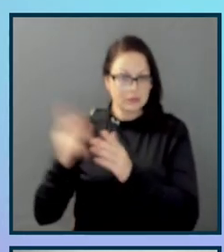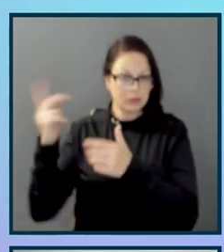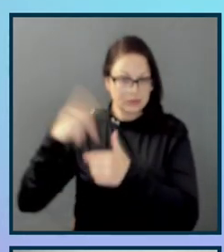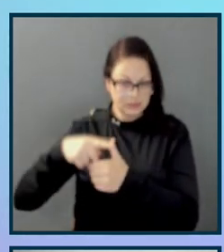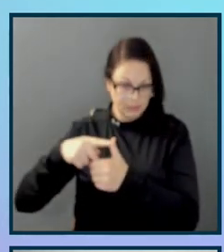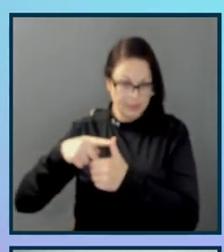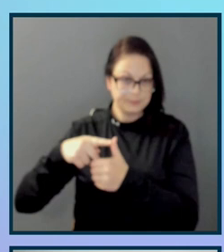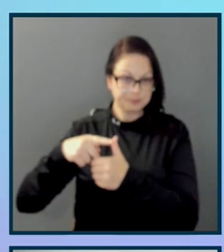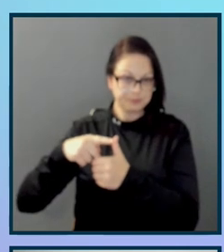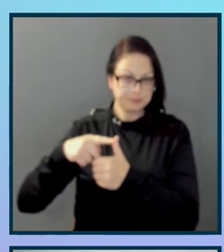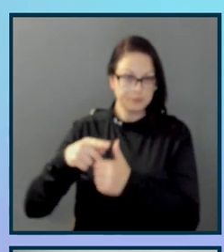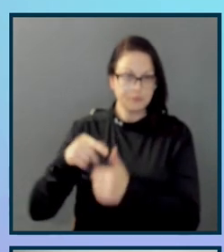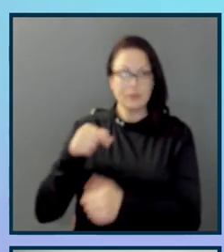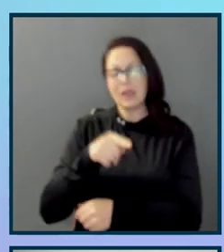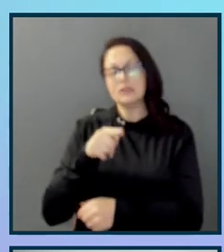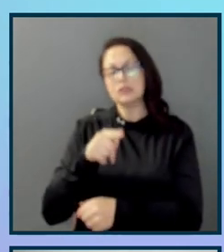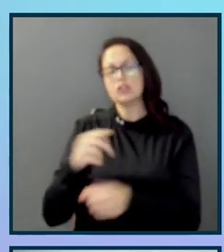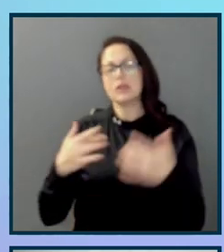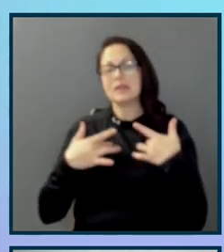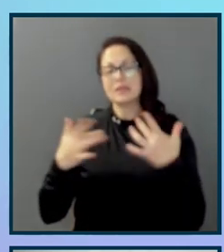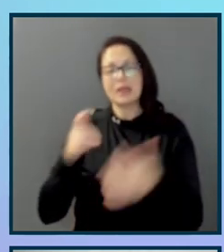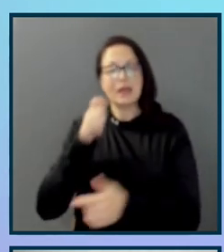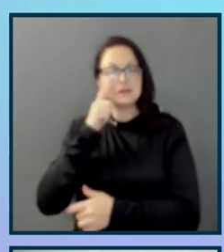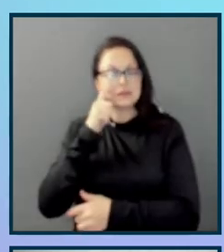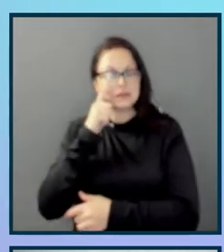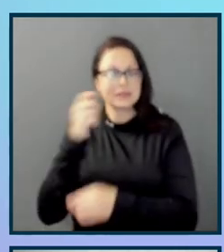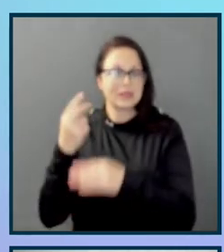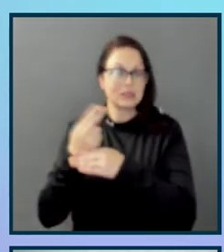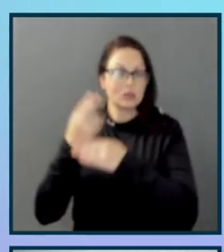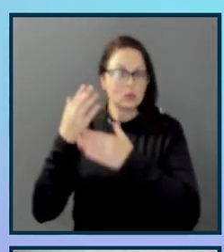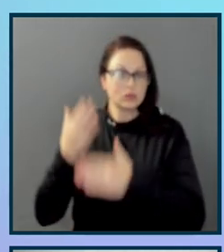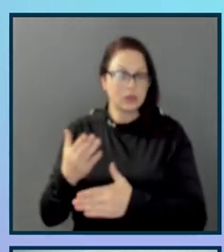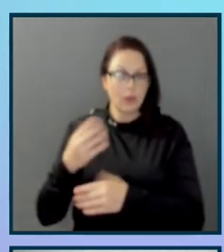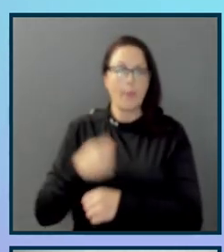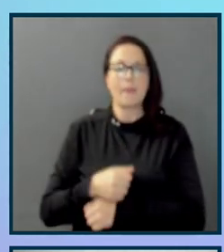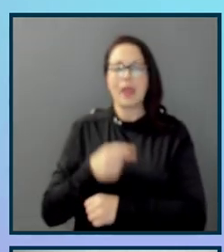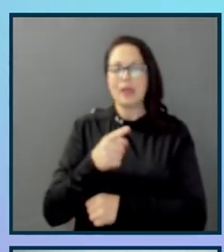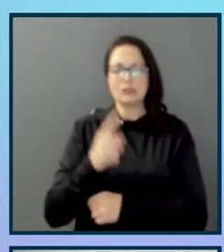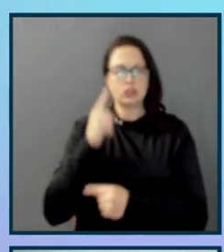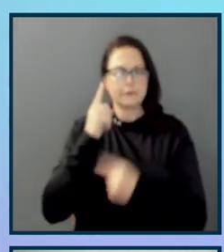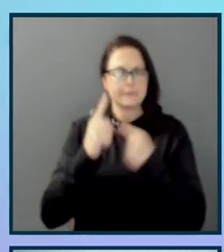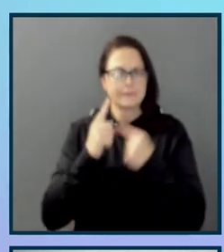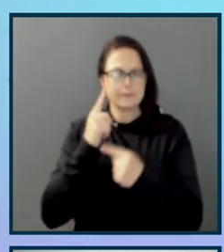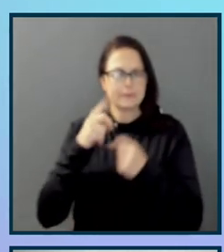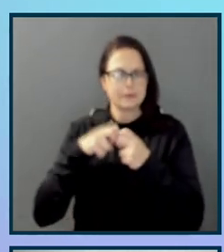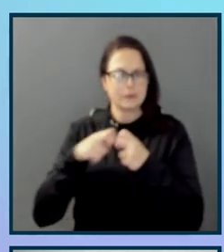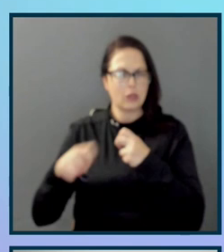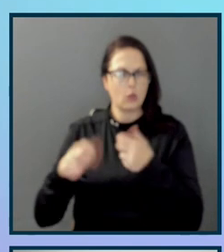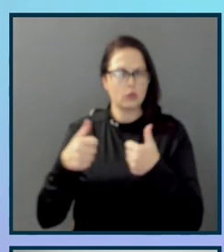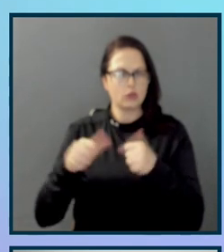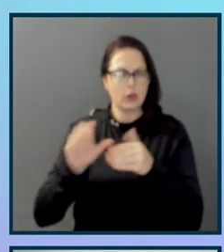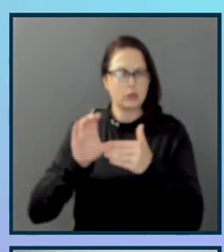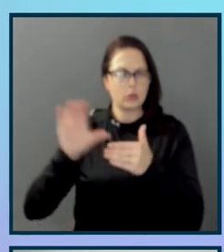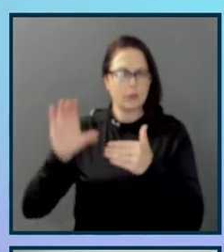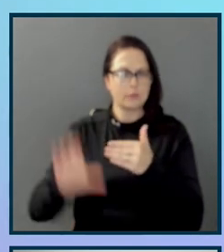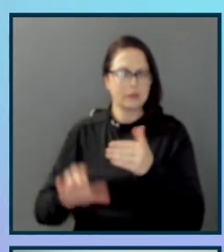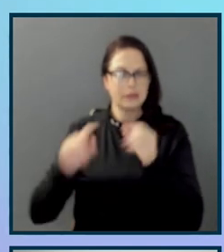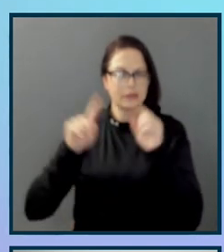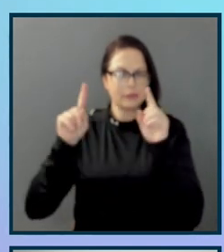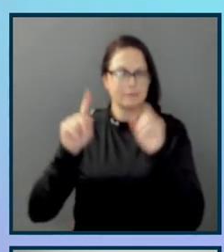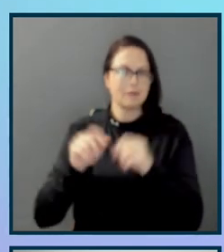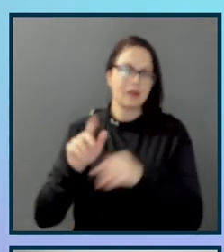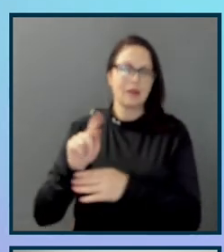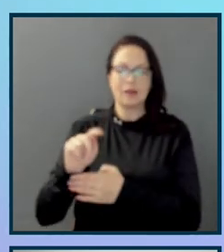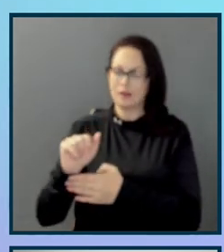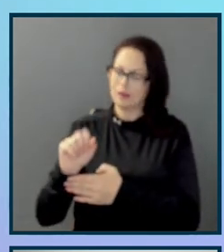with us, she's a light-skinned female presenting user, and she's thinking pretty hard while she's trying to complete this task. And when I say task, we